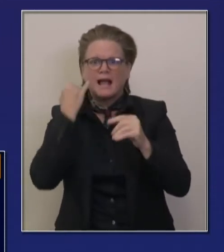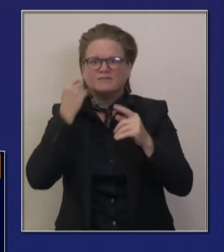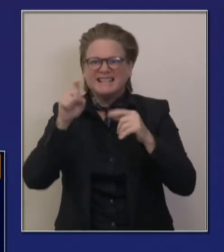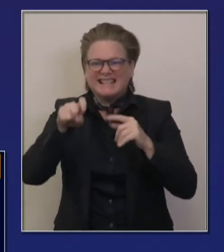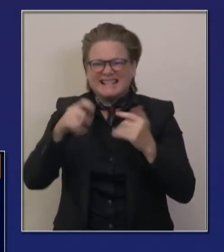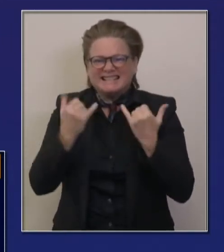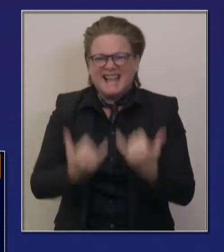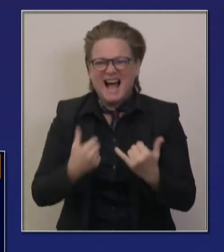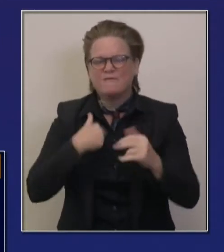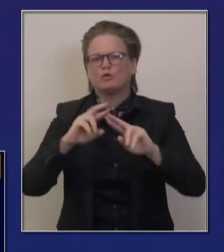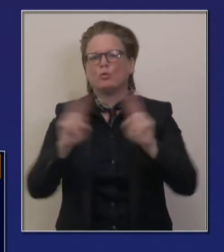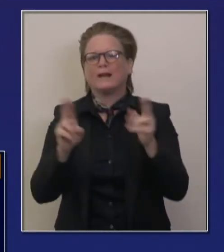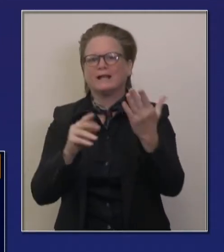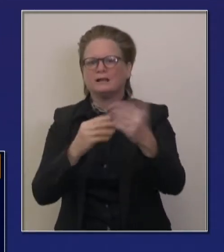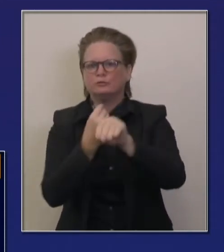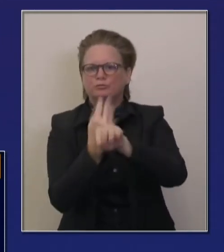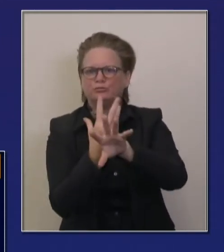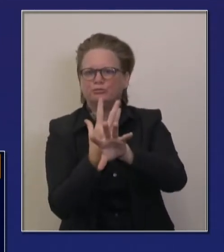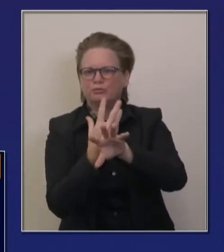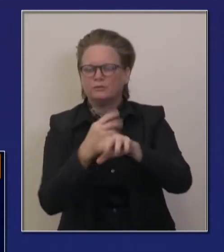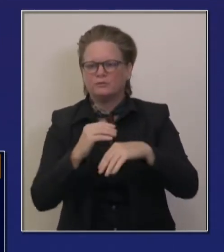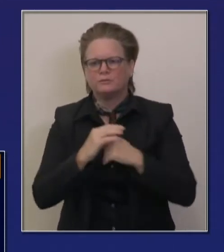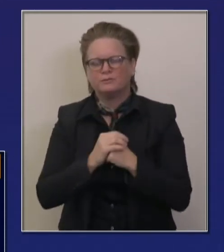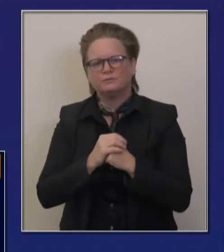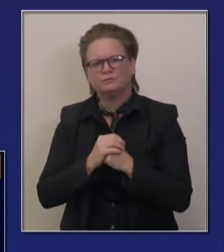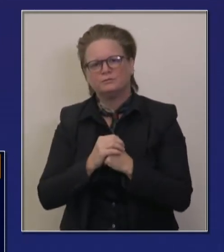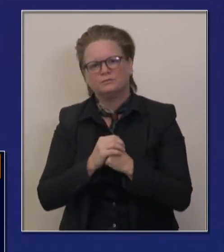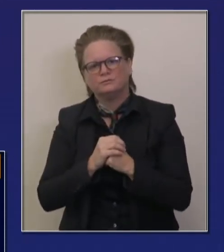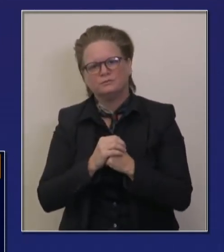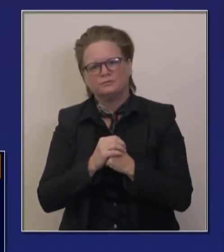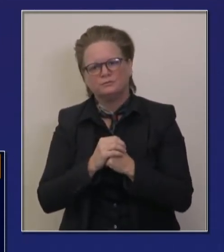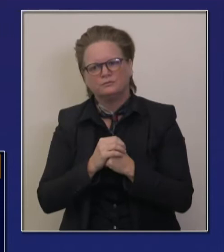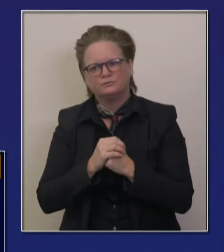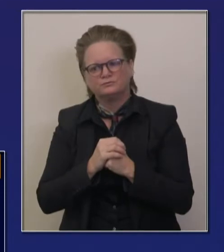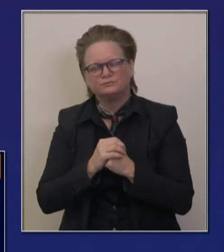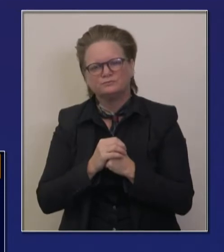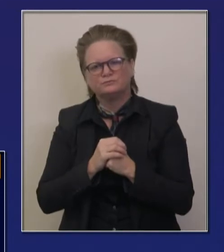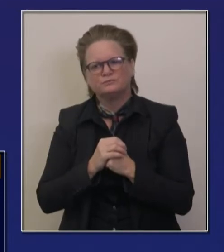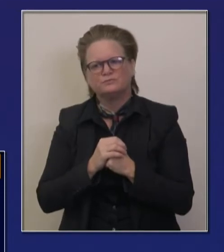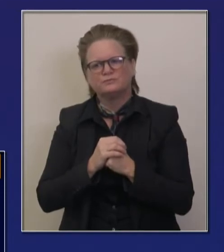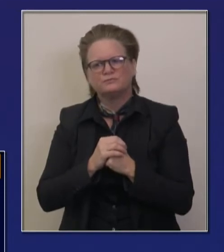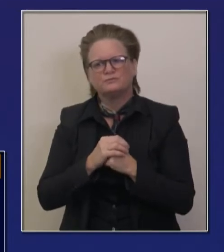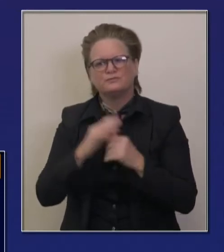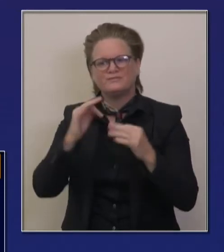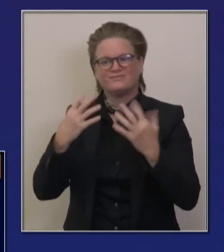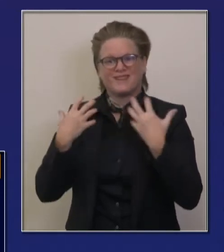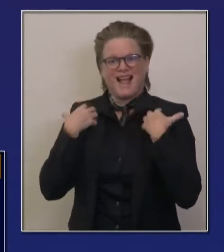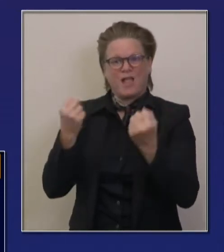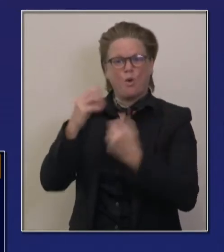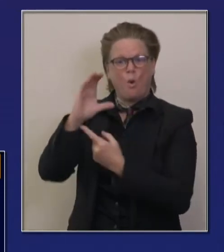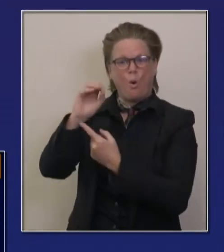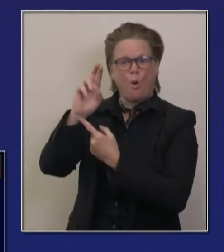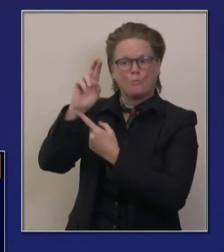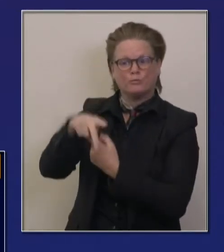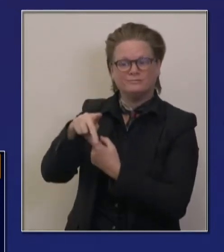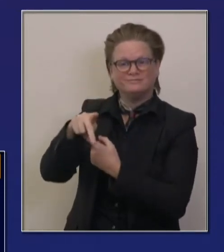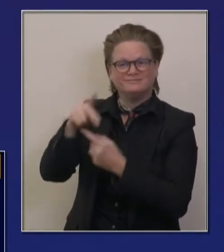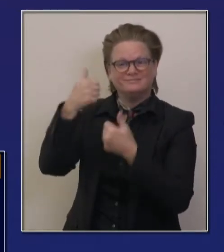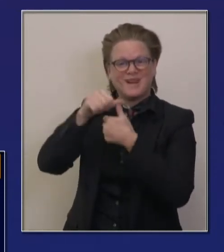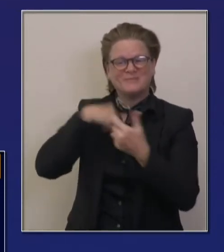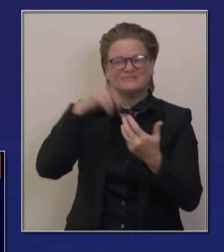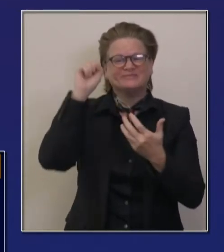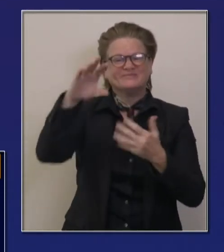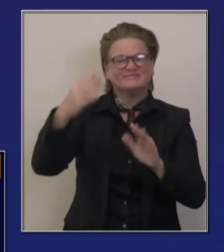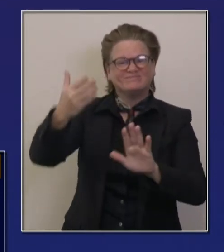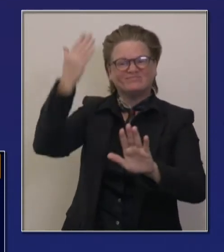program in this state over the past. These are individuals that have recently retired, uh, their licenses for whatever reason, uh, have